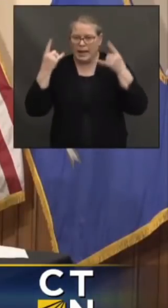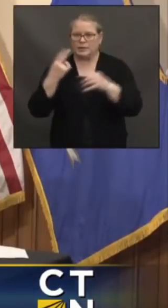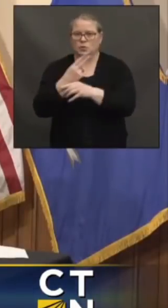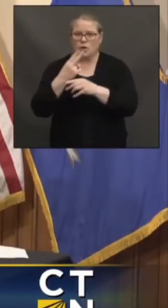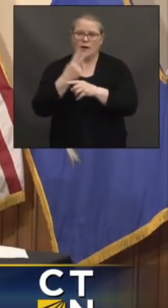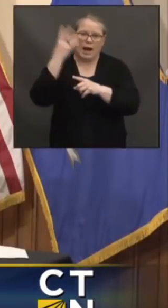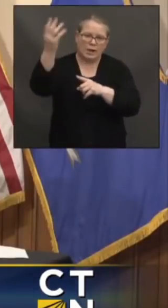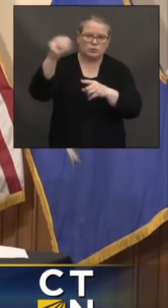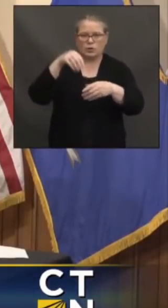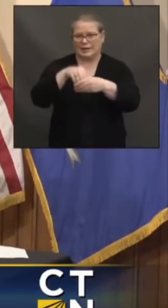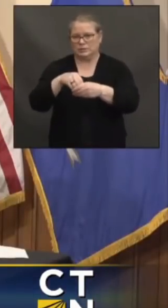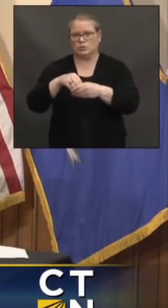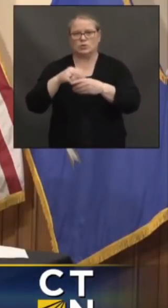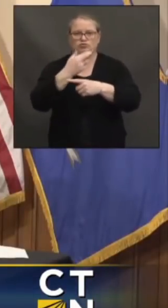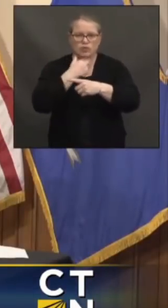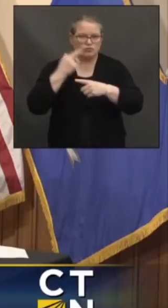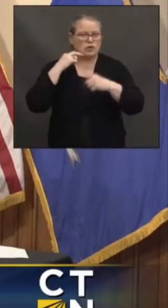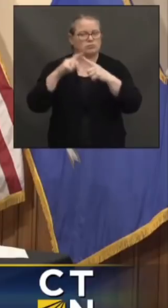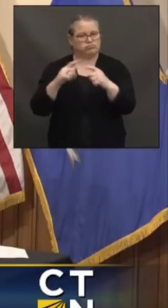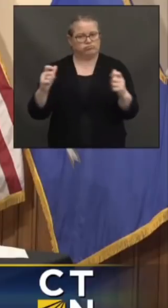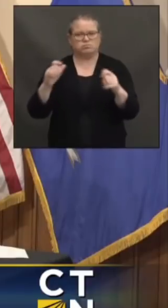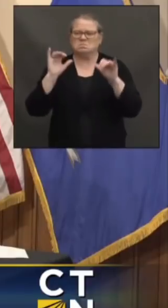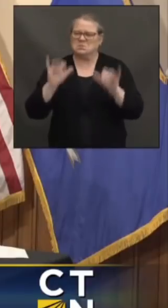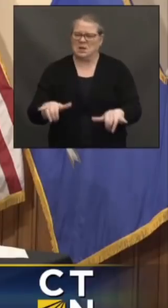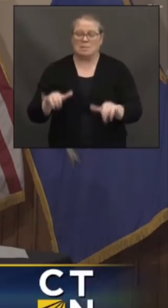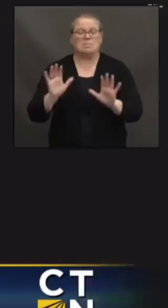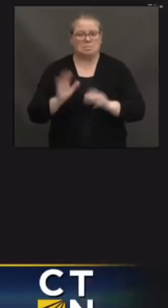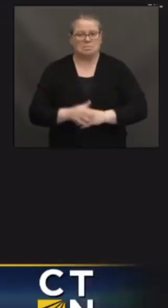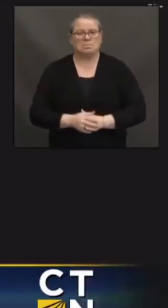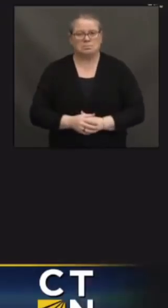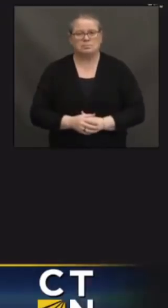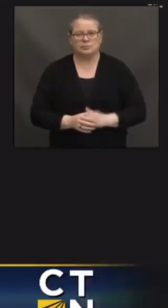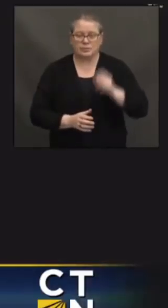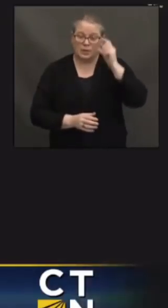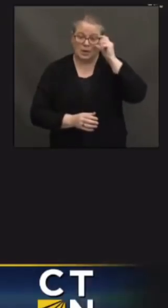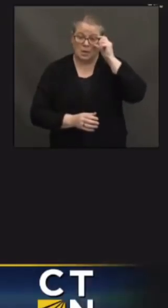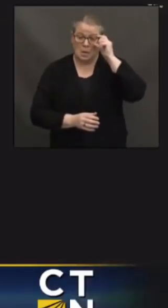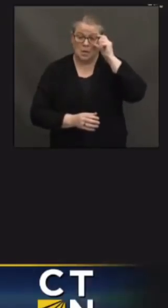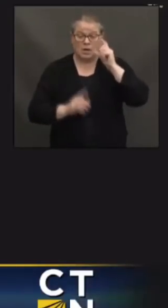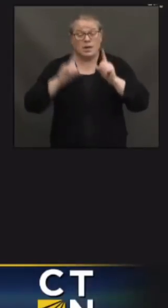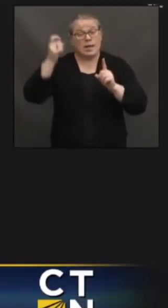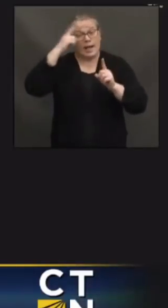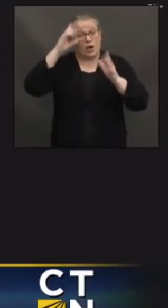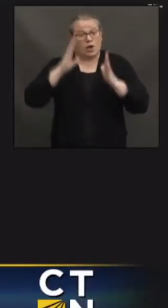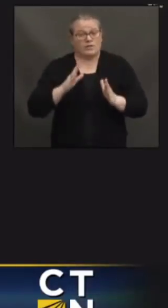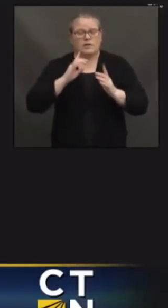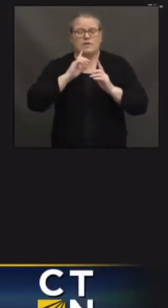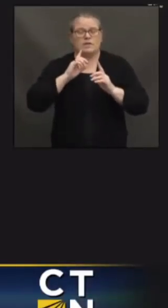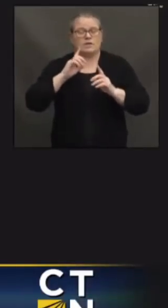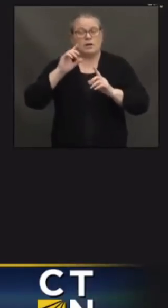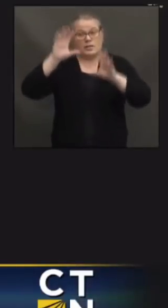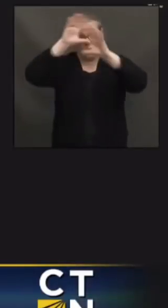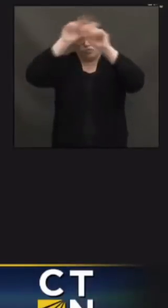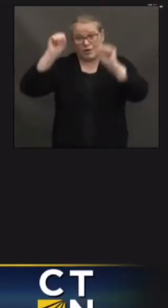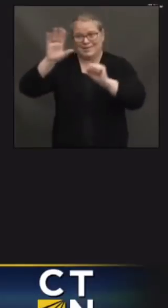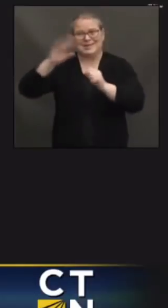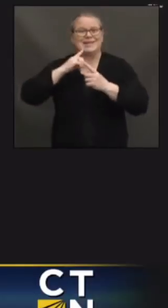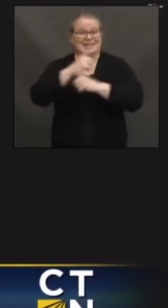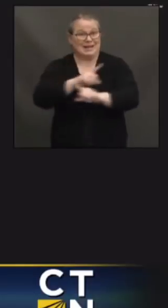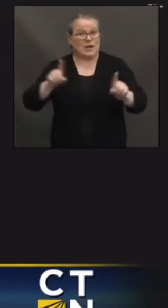And Governor, if can just add, you know, what's important about the president's announcement with respect to May is that, you know, this is all